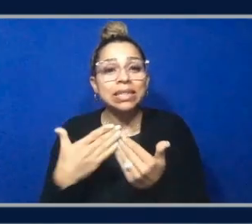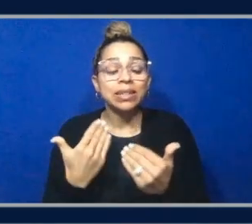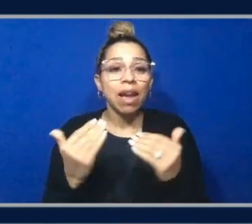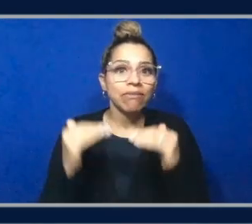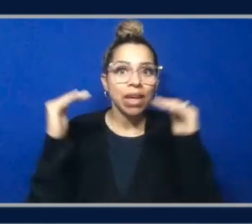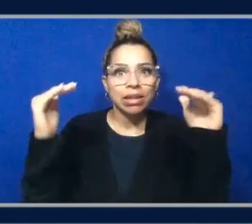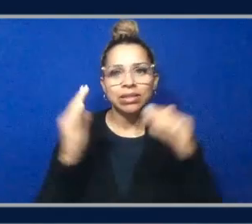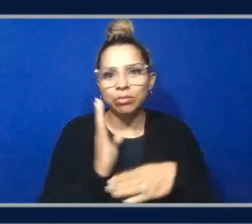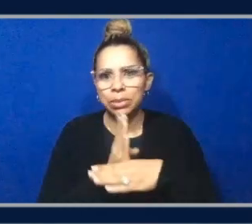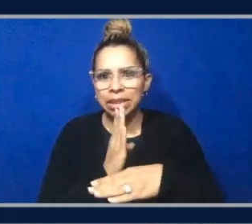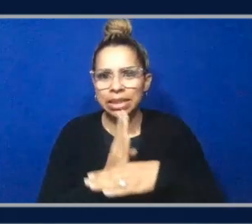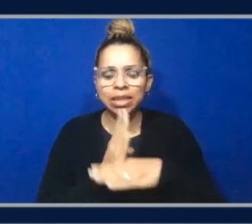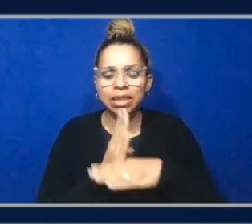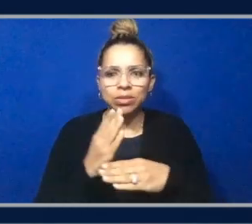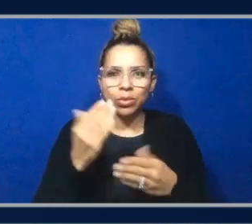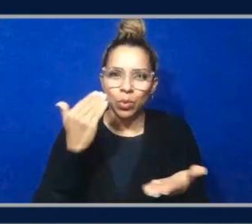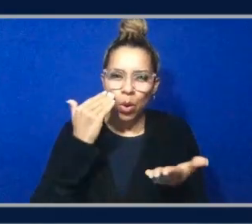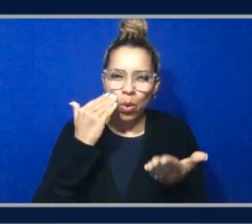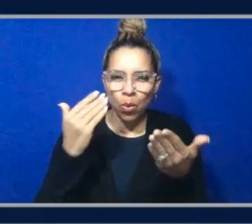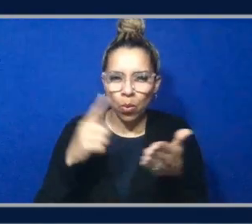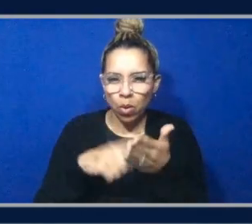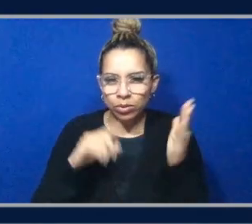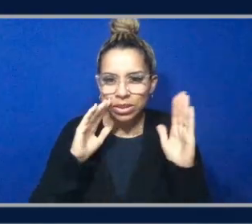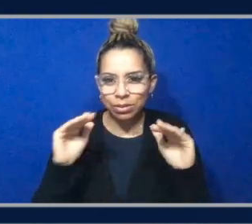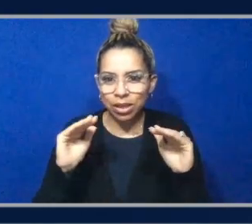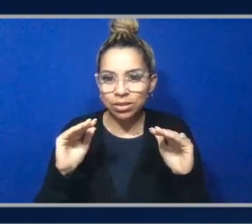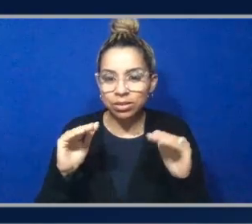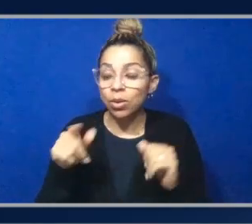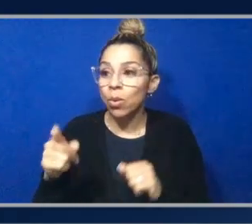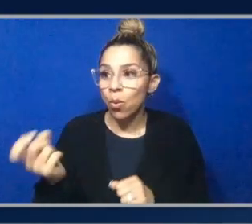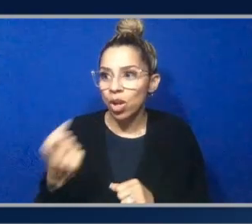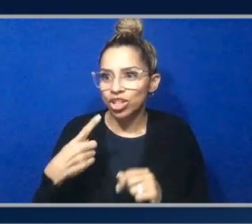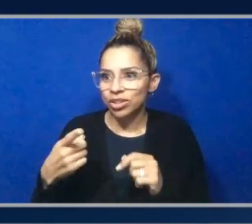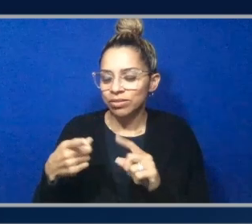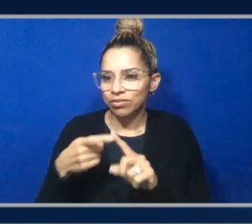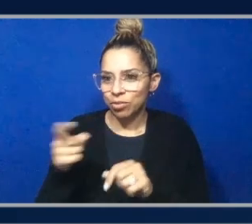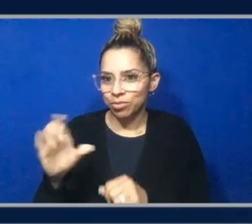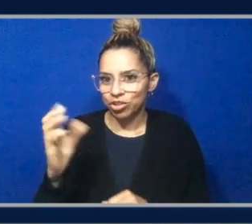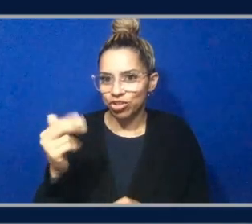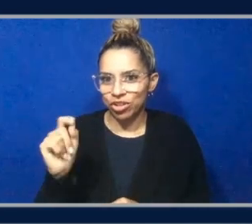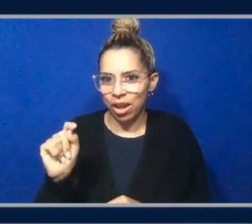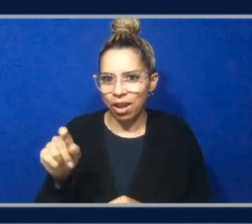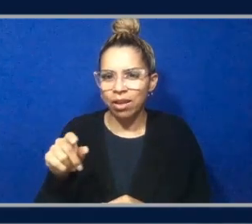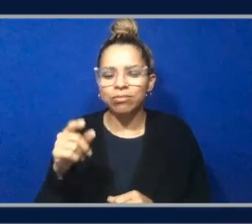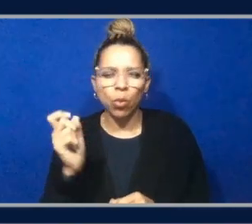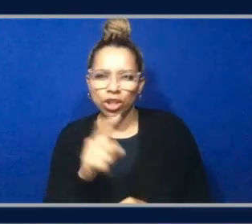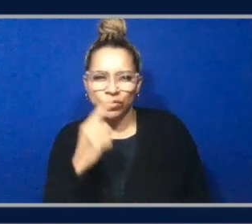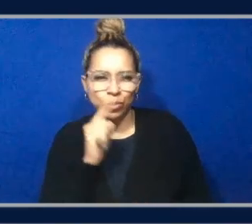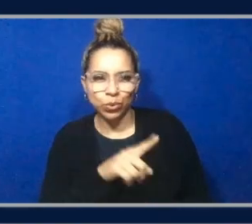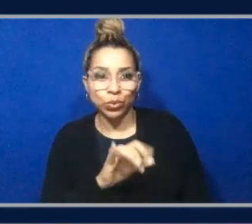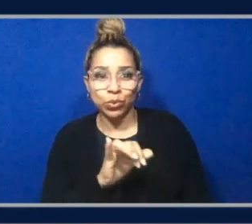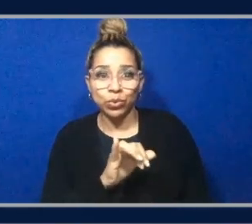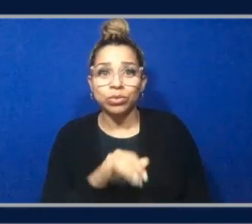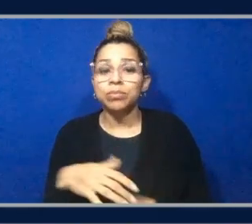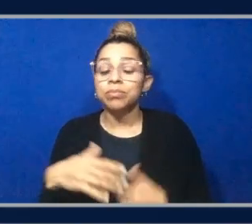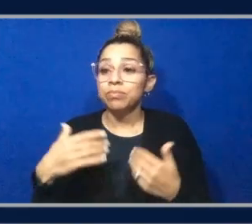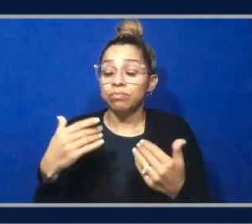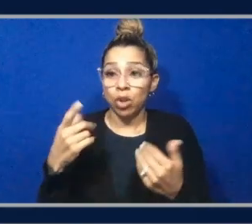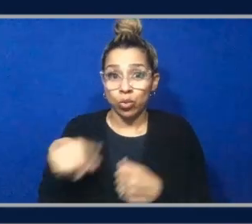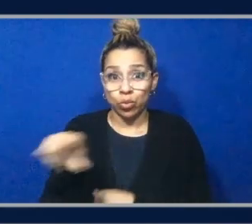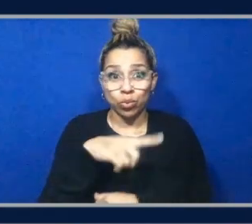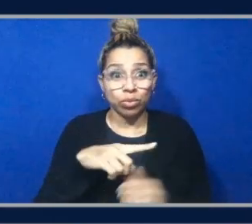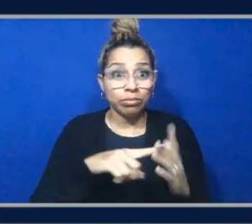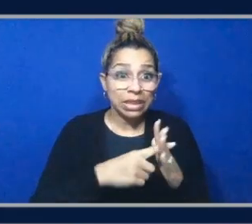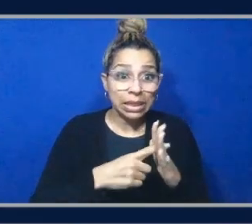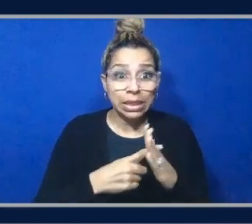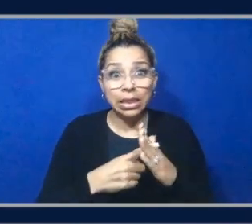could kind of know what to expect. I have a question for the chat, Ivan, and a question for you. So a question for the chat. Are you fundamental? Are you advanced? Are you intermediate? Let us